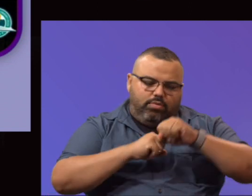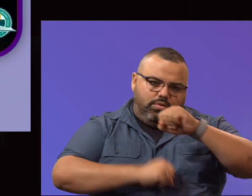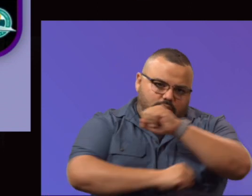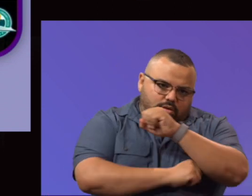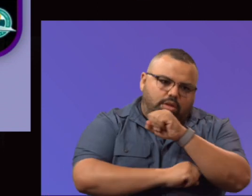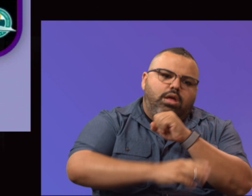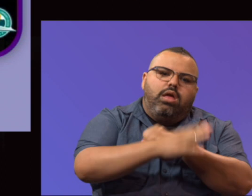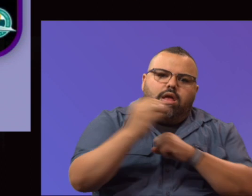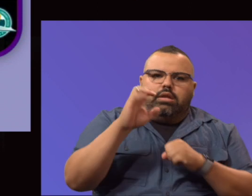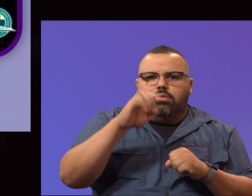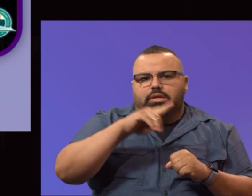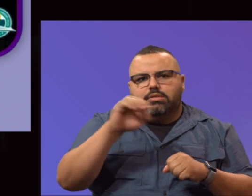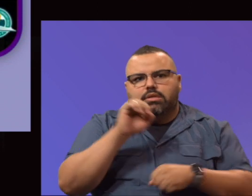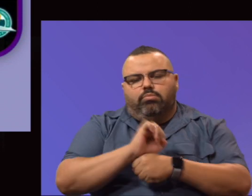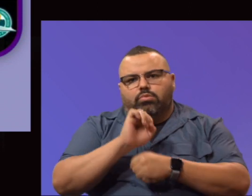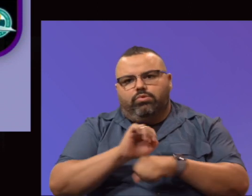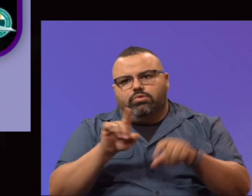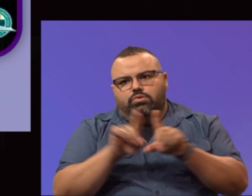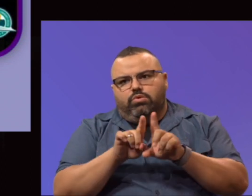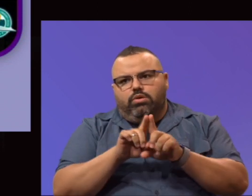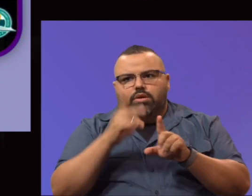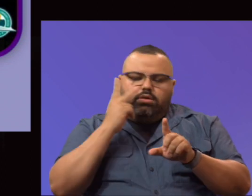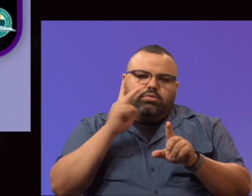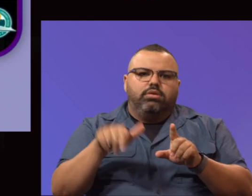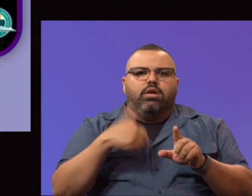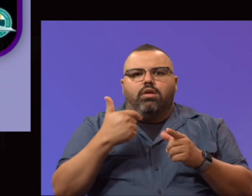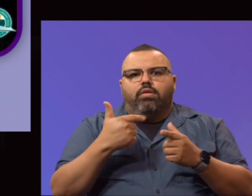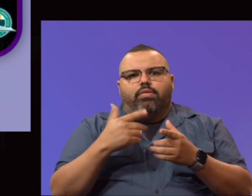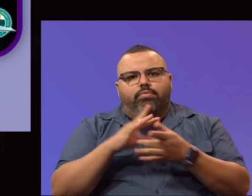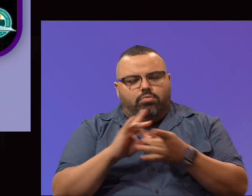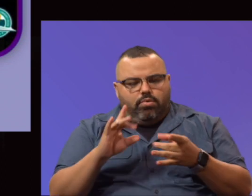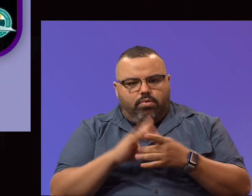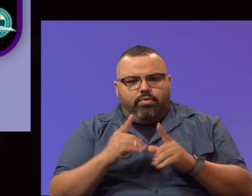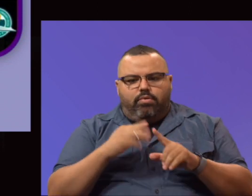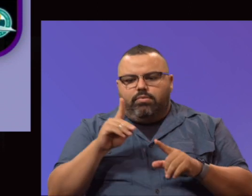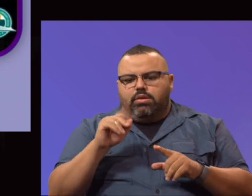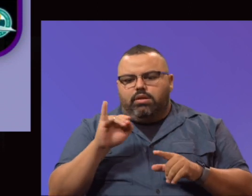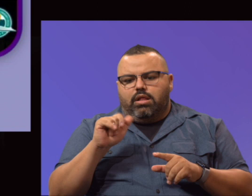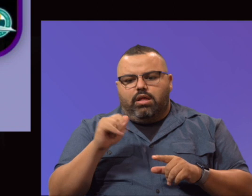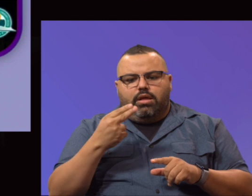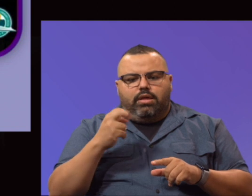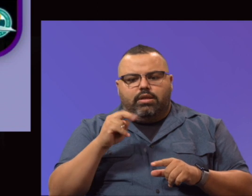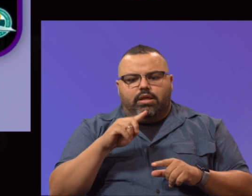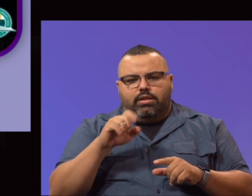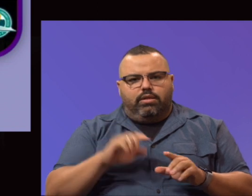Daniela Hernandez, a psychology student, who talks about the impact that this has made on her in particular.